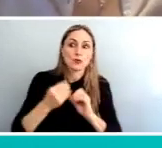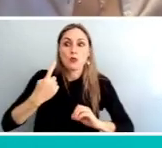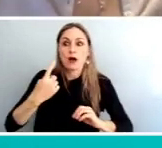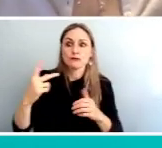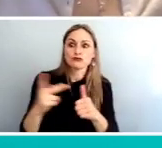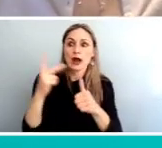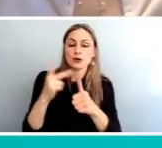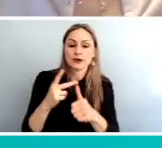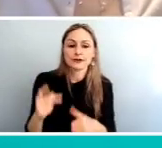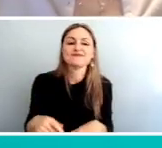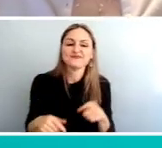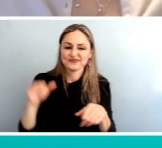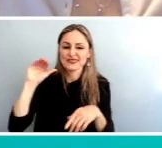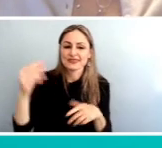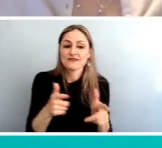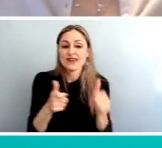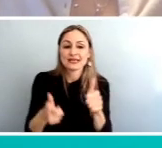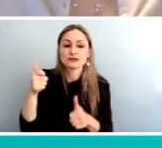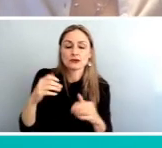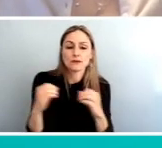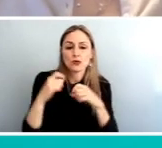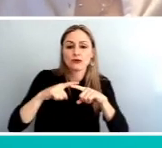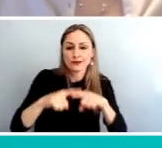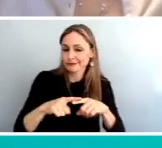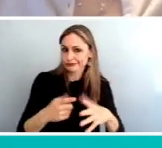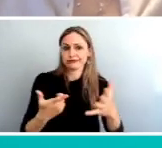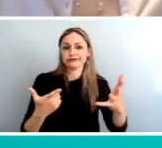faster and more reliable is out to an early front runner.